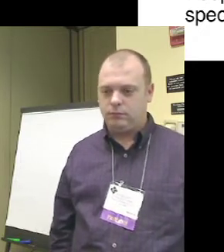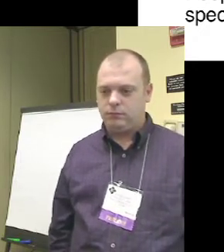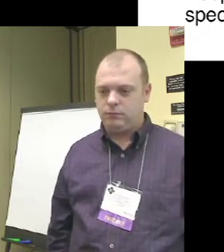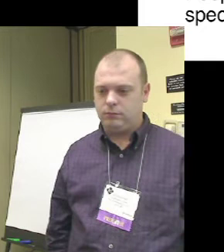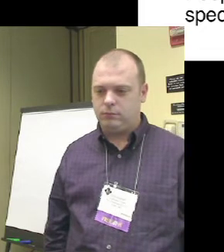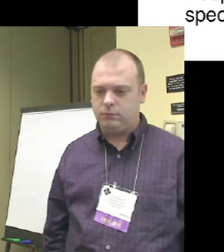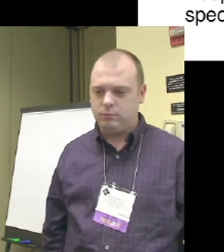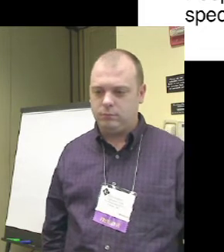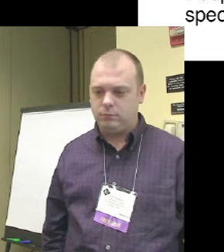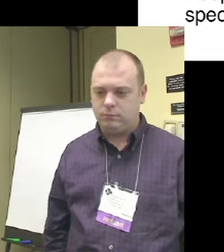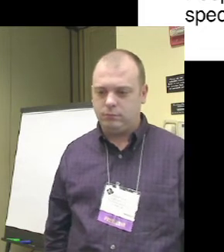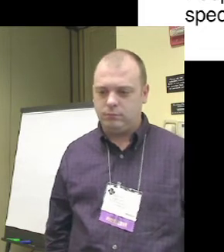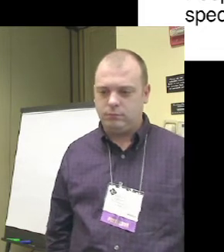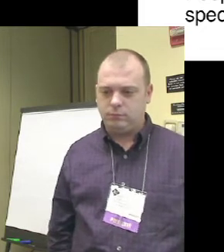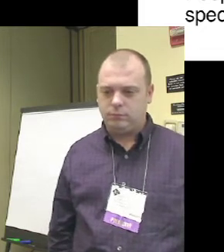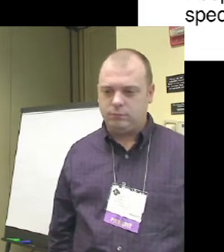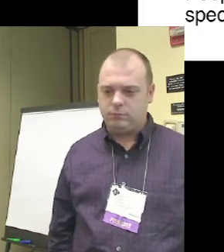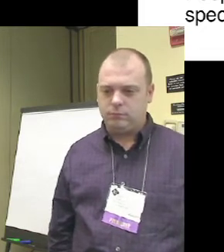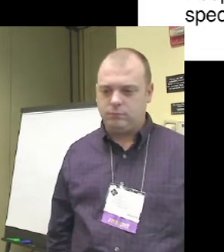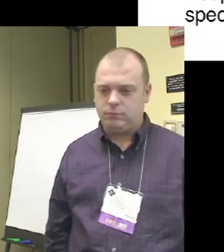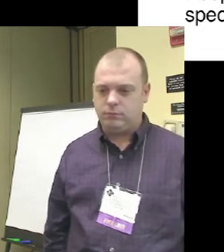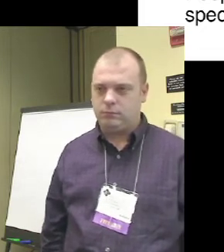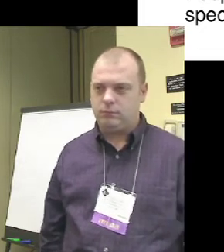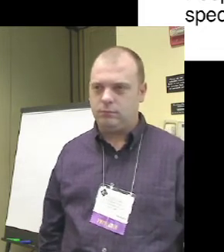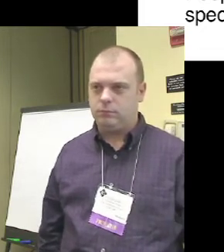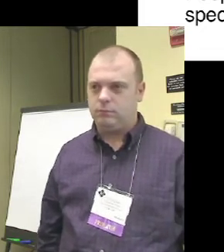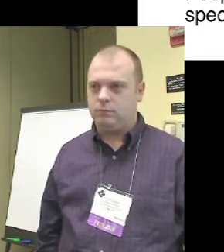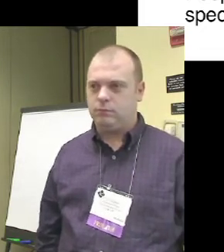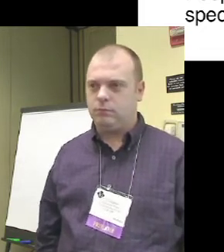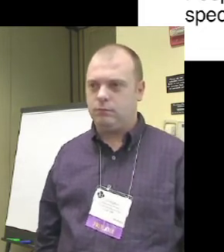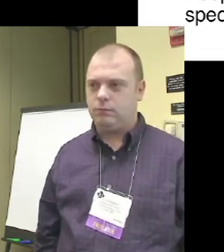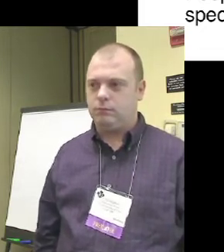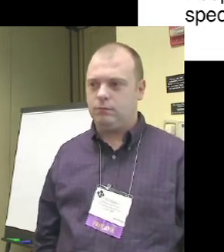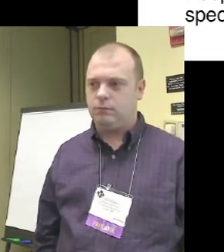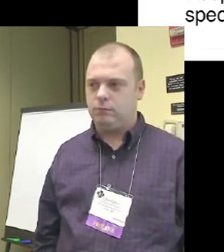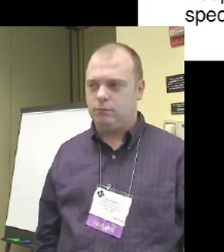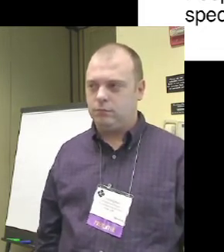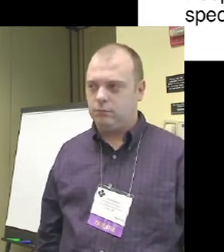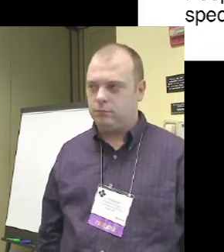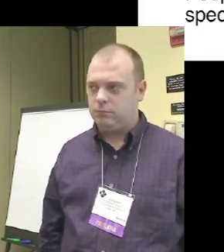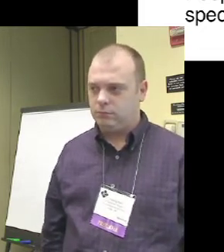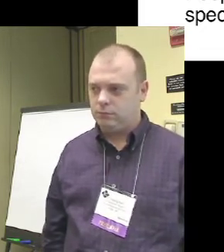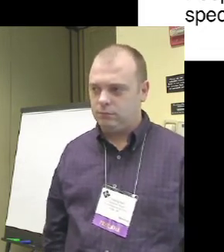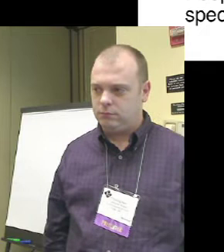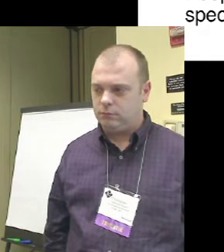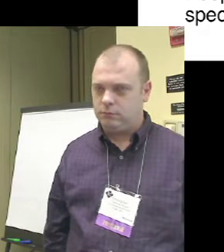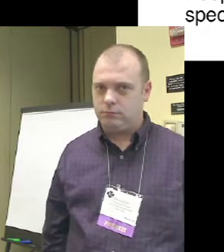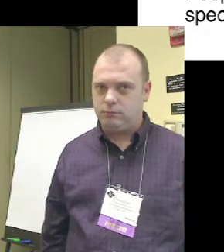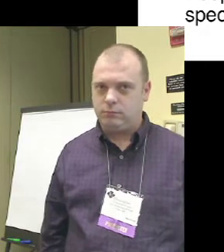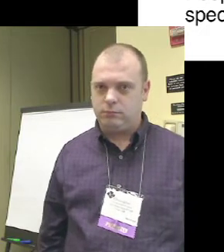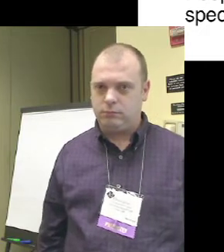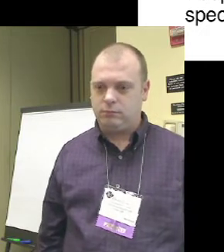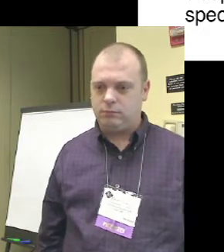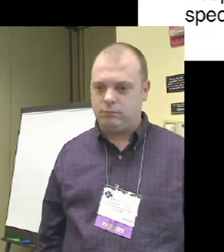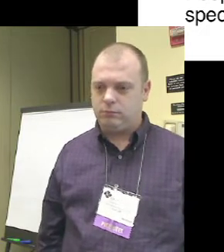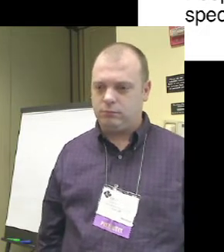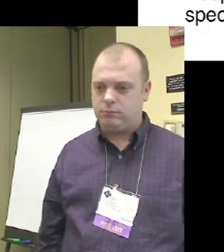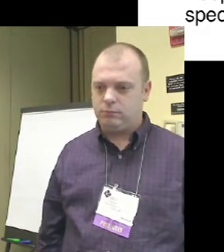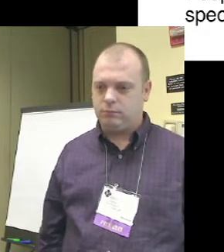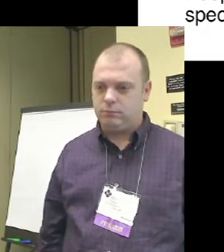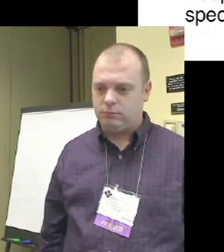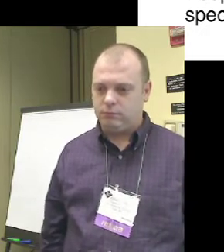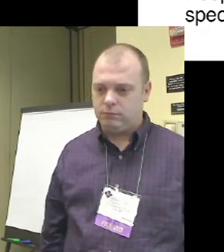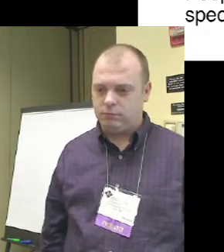there are alternatives for those. But now, as we move to mobile devices, that opens up a whole new set of issues